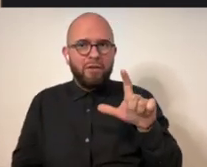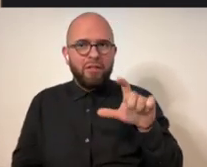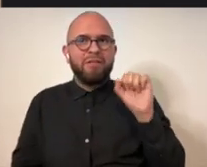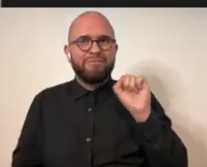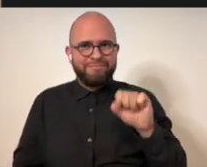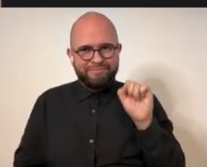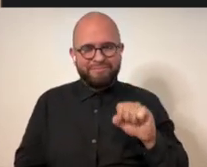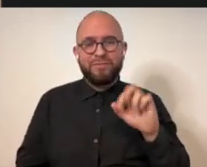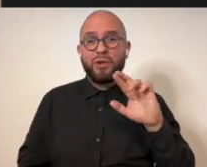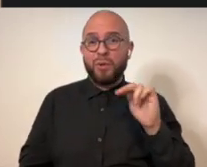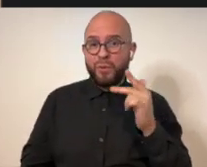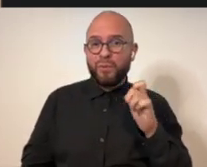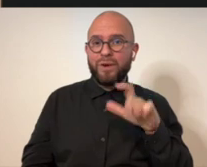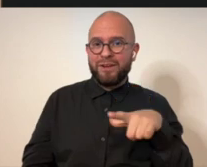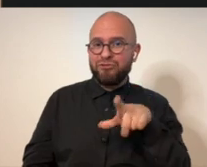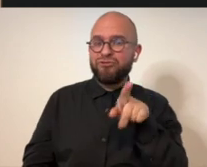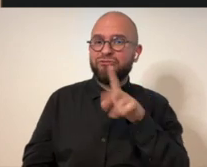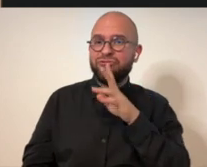show.